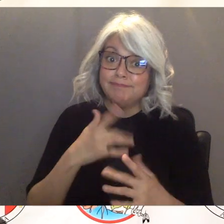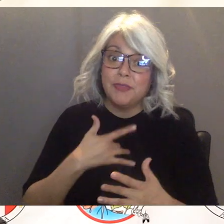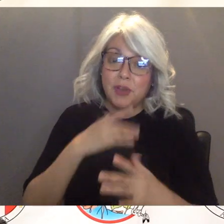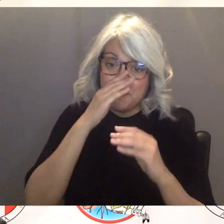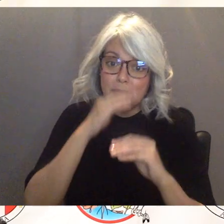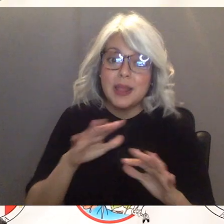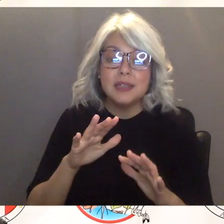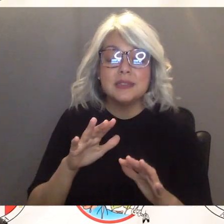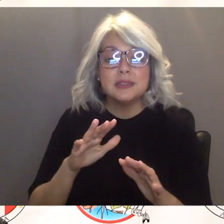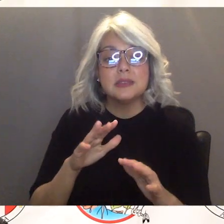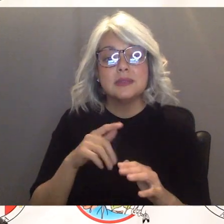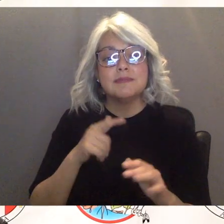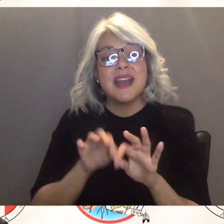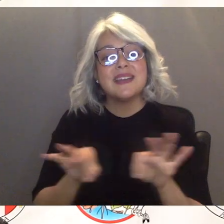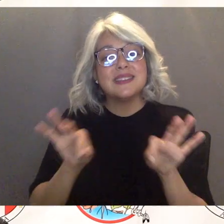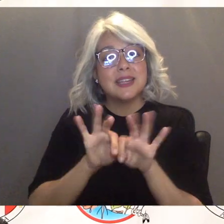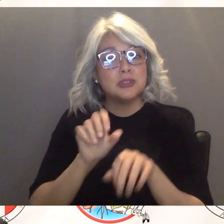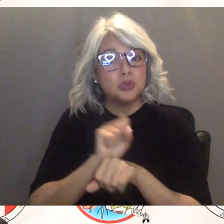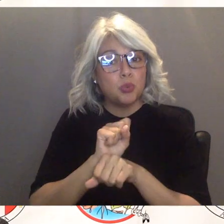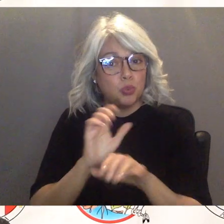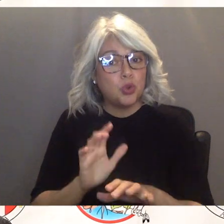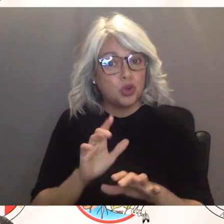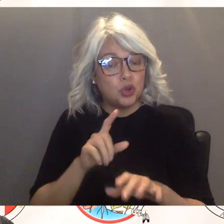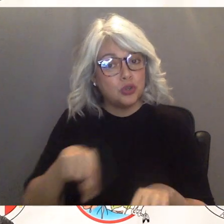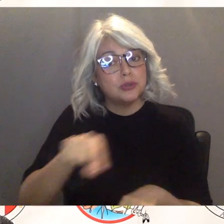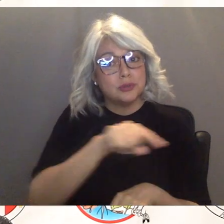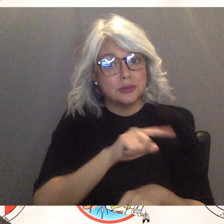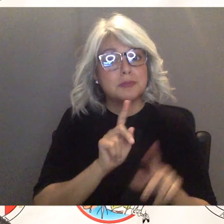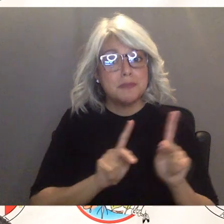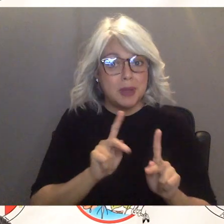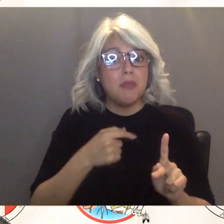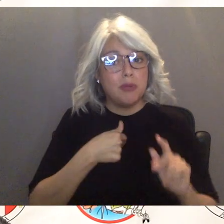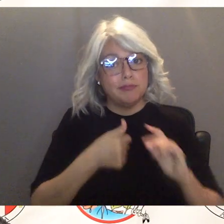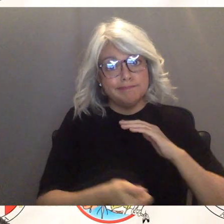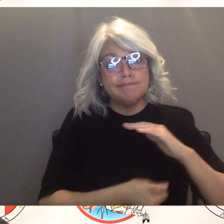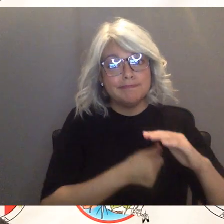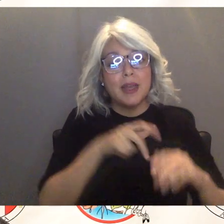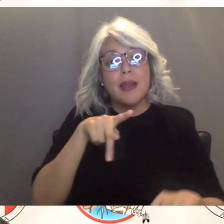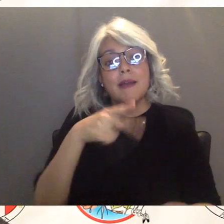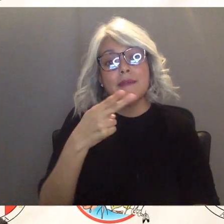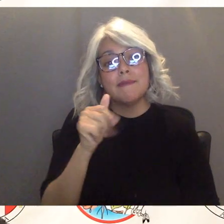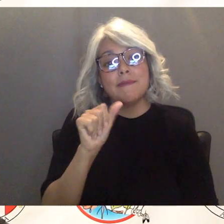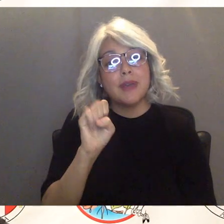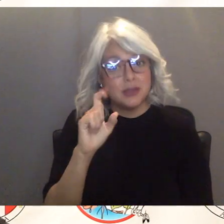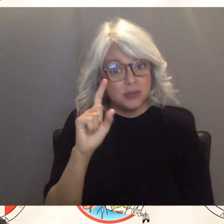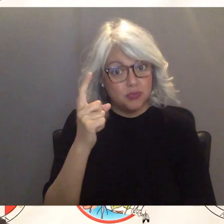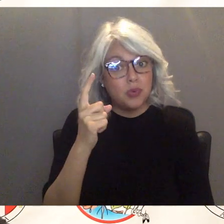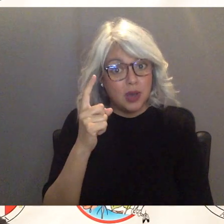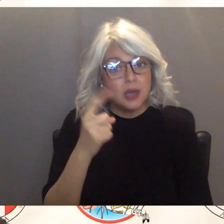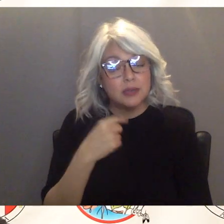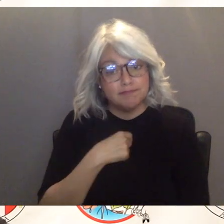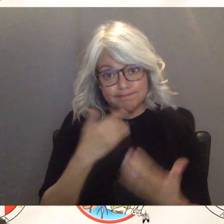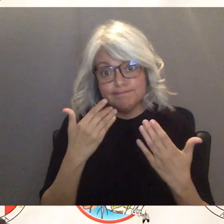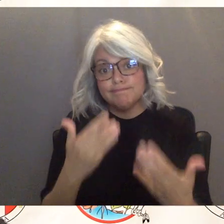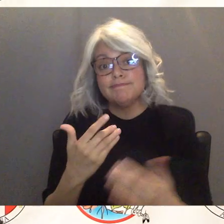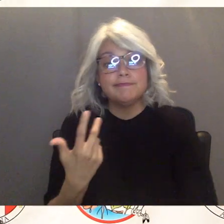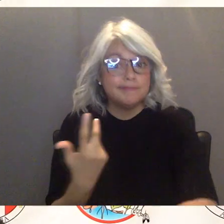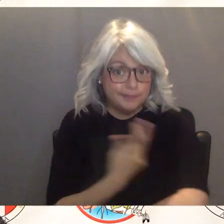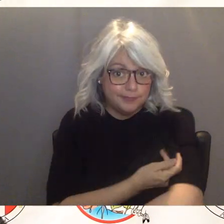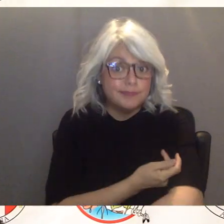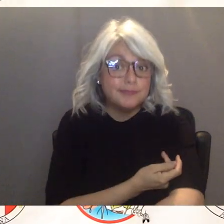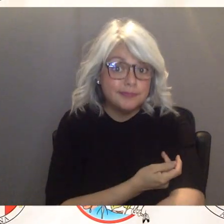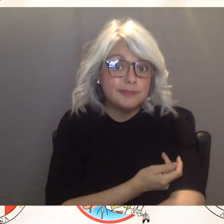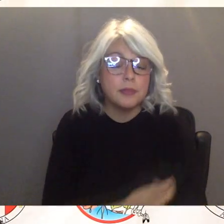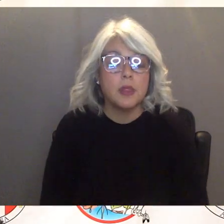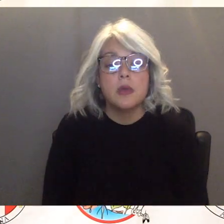essential worker program and that's part of our phase one um other than you know the